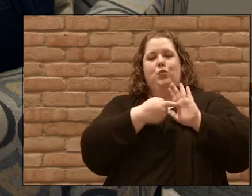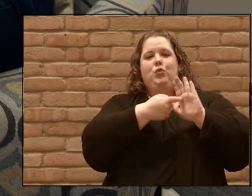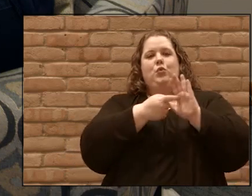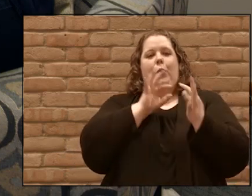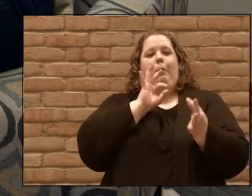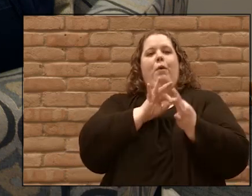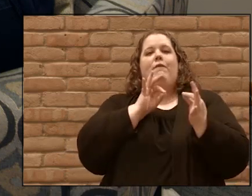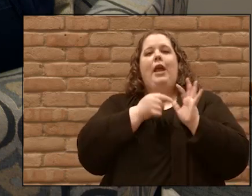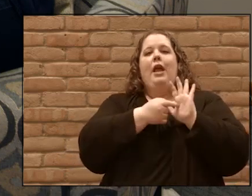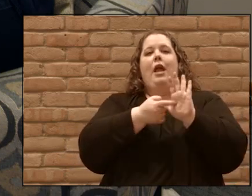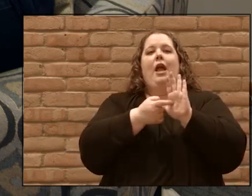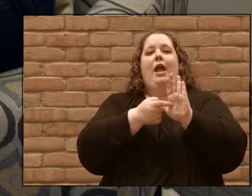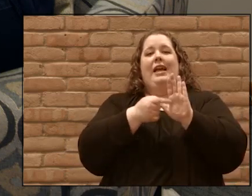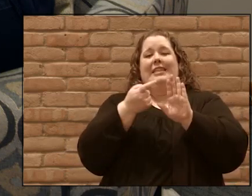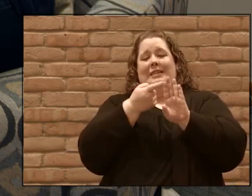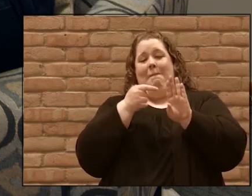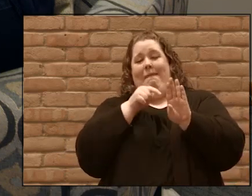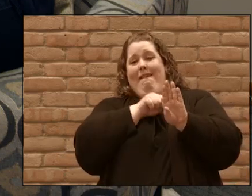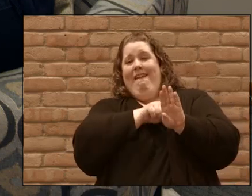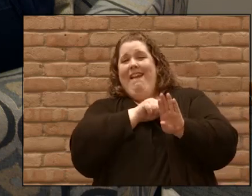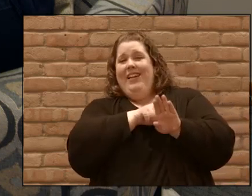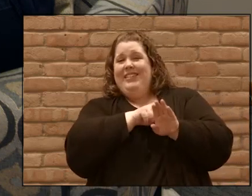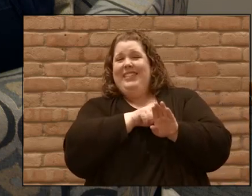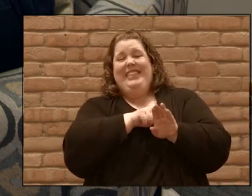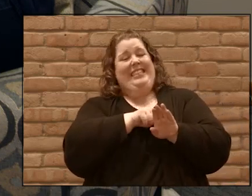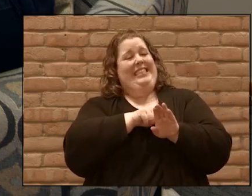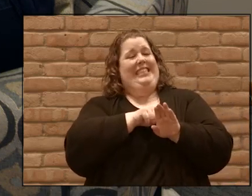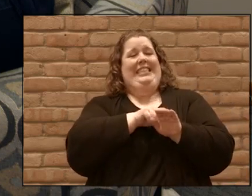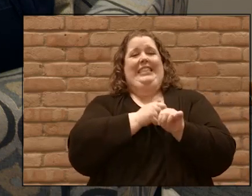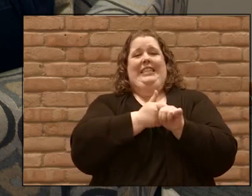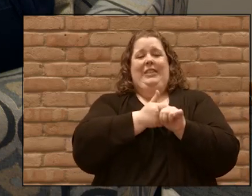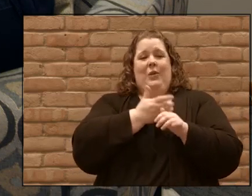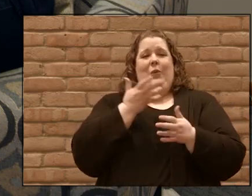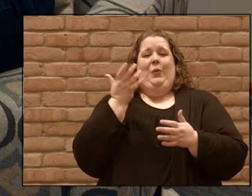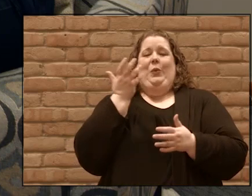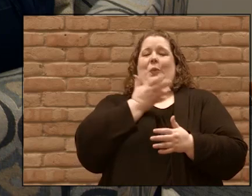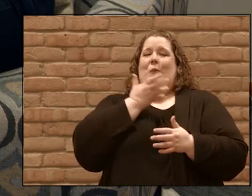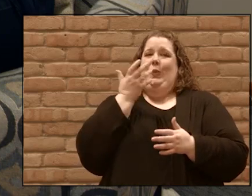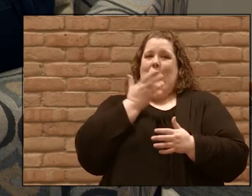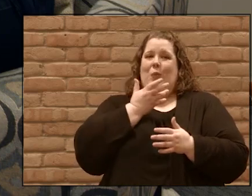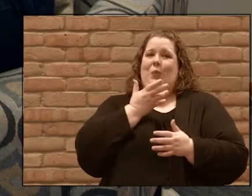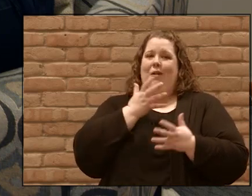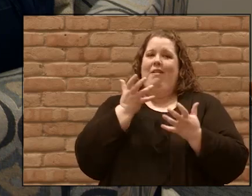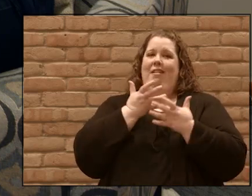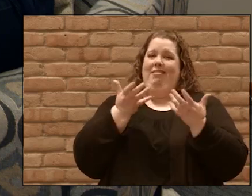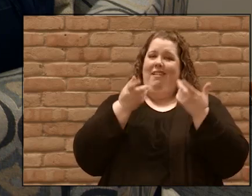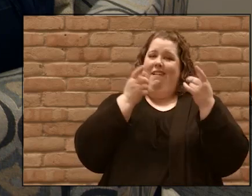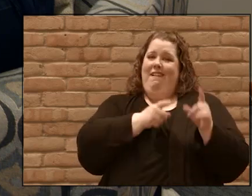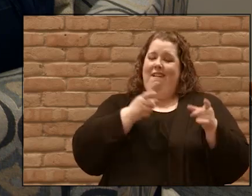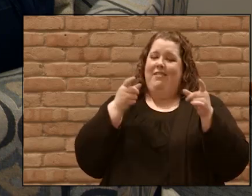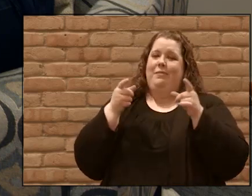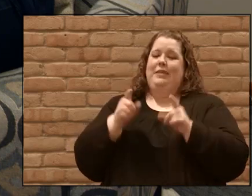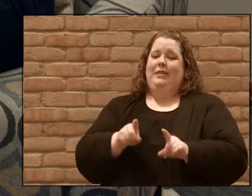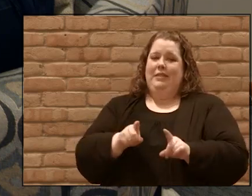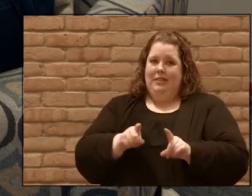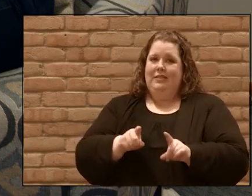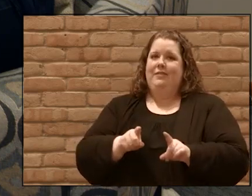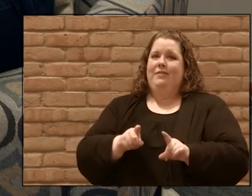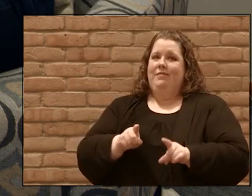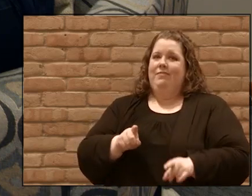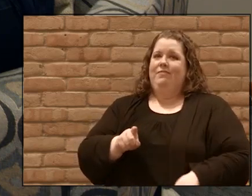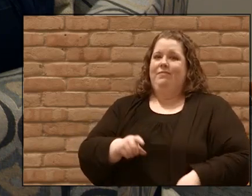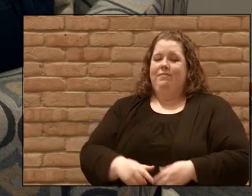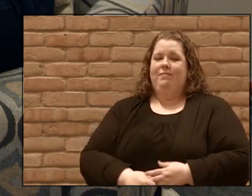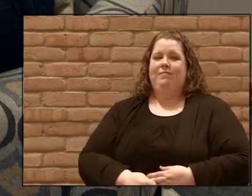but behind the scenes or underneath the water line there's a lot of stuff that's going on and we had